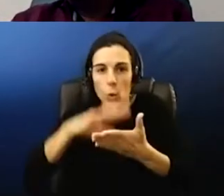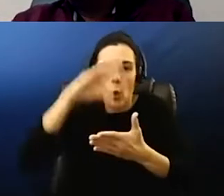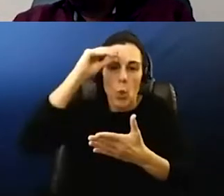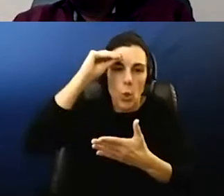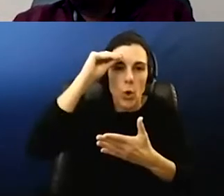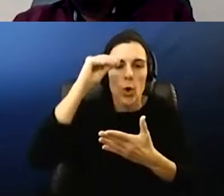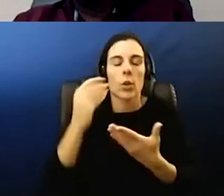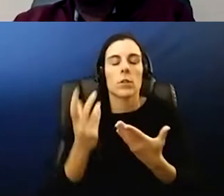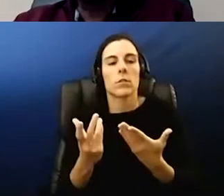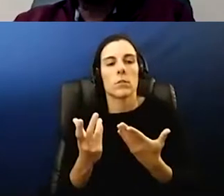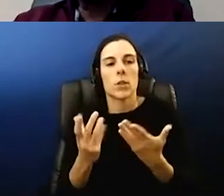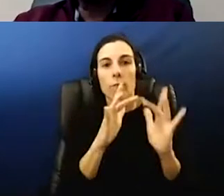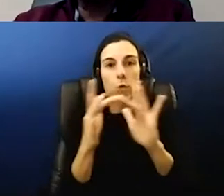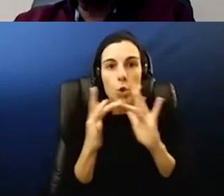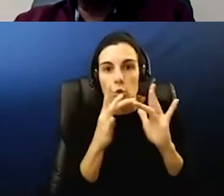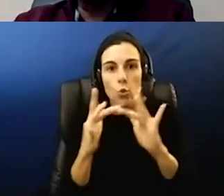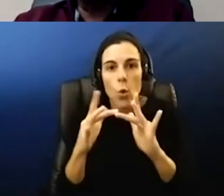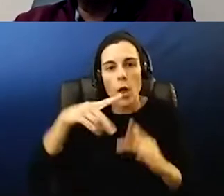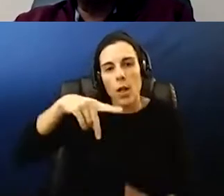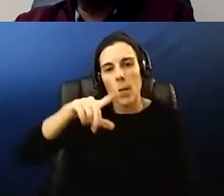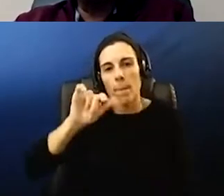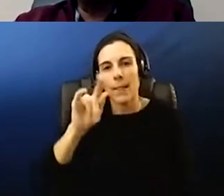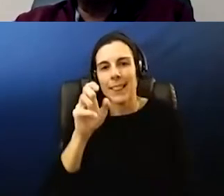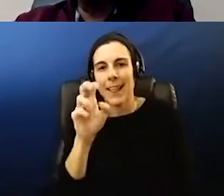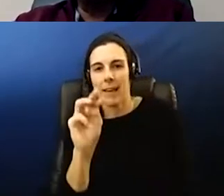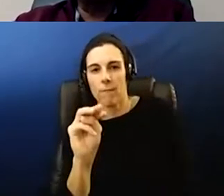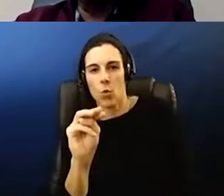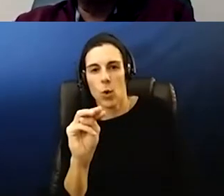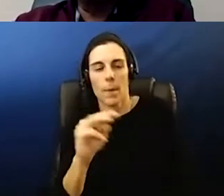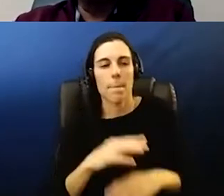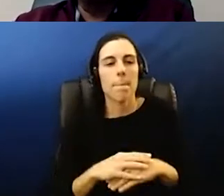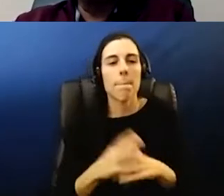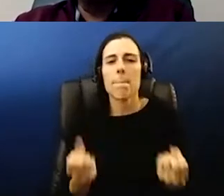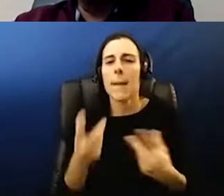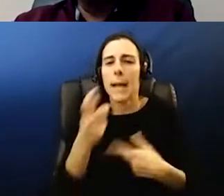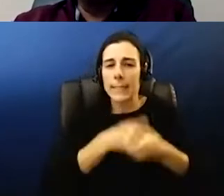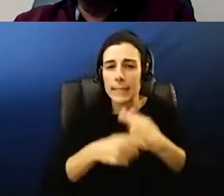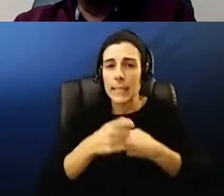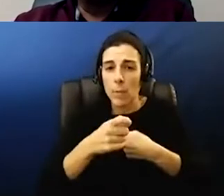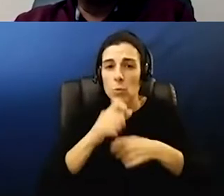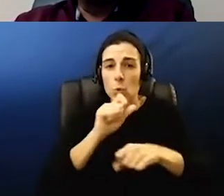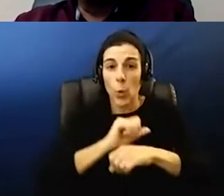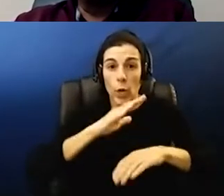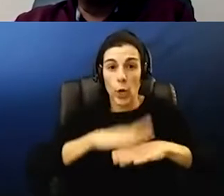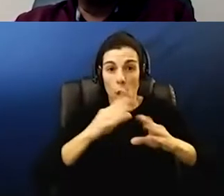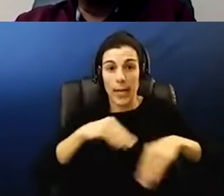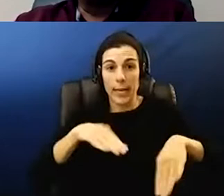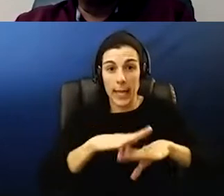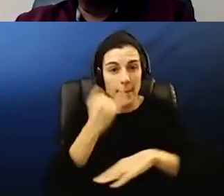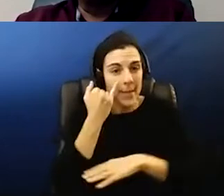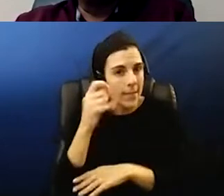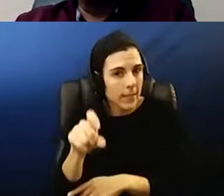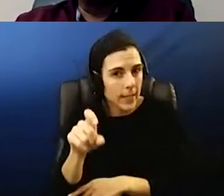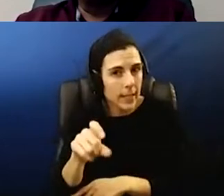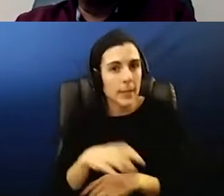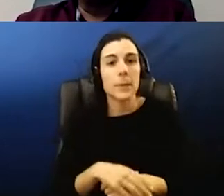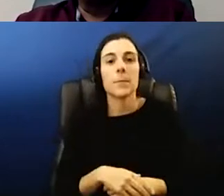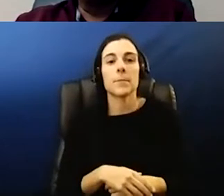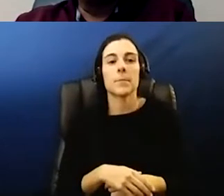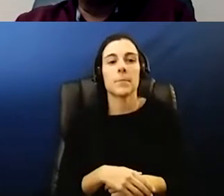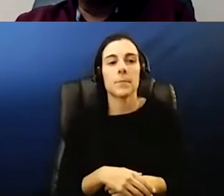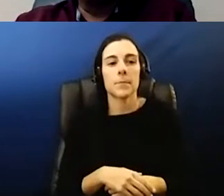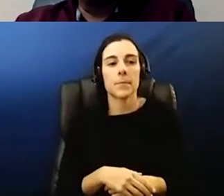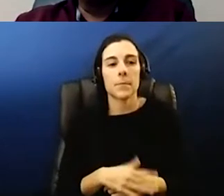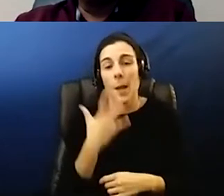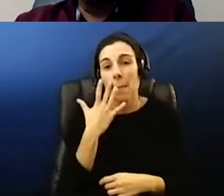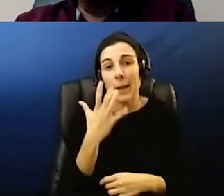so they're helping out where they can and many subs are currently working in on campuses where needed um but due to